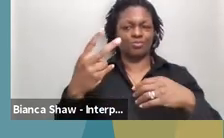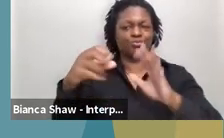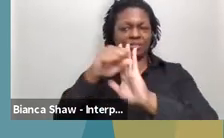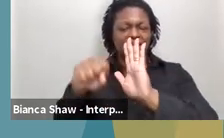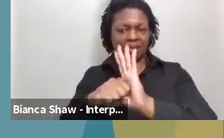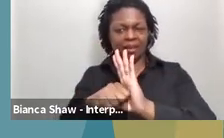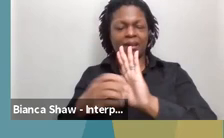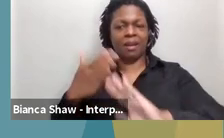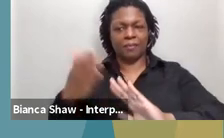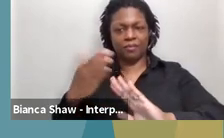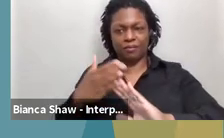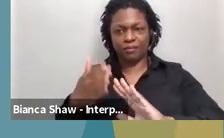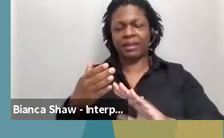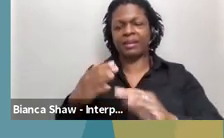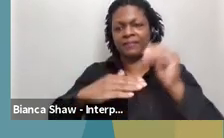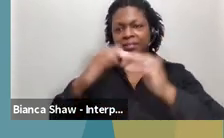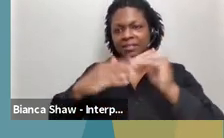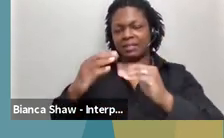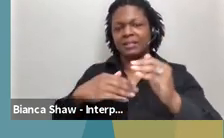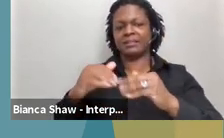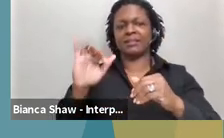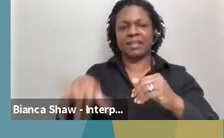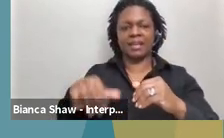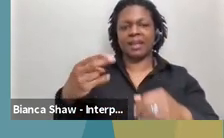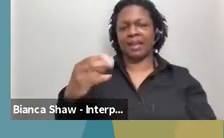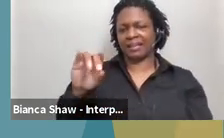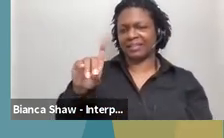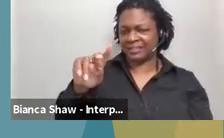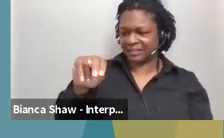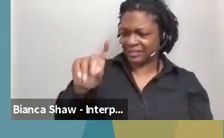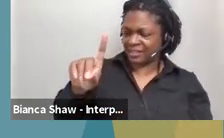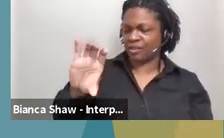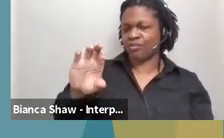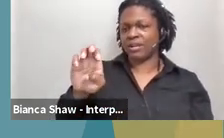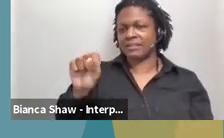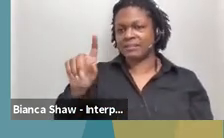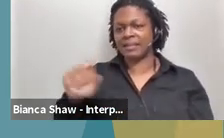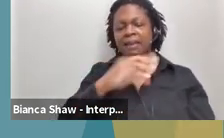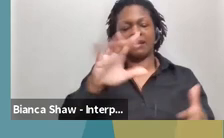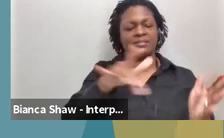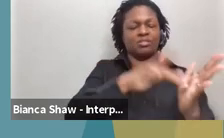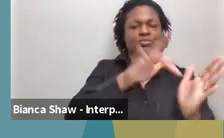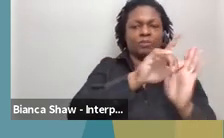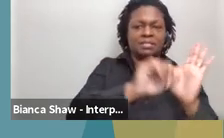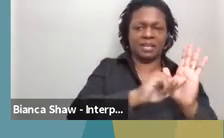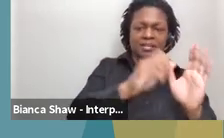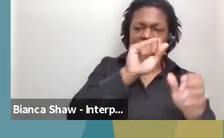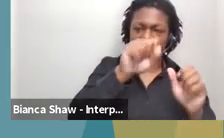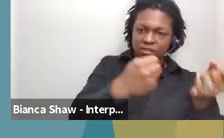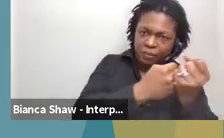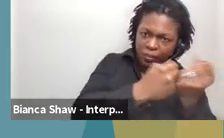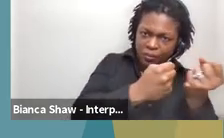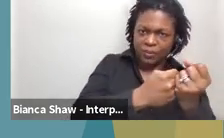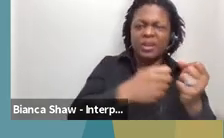office. Pinecrest supports and services center and central Louisiana supports and services center, both in the